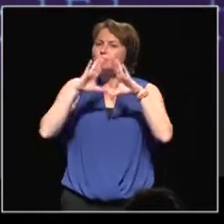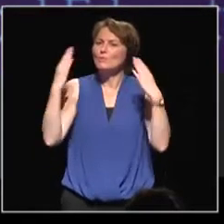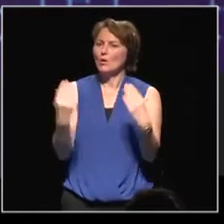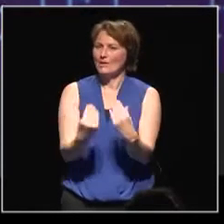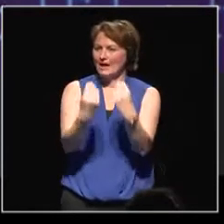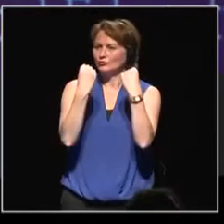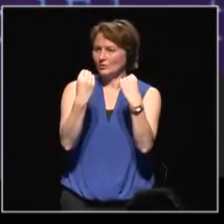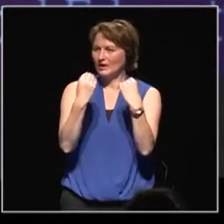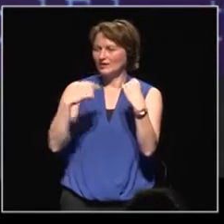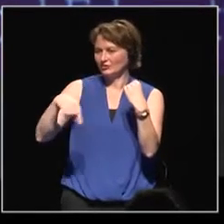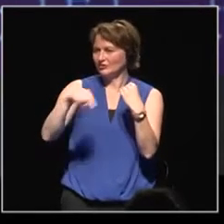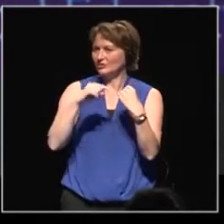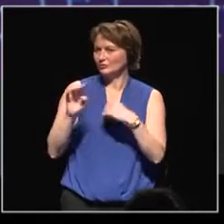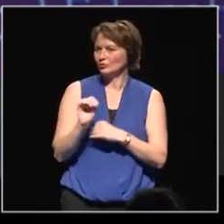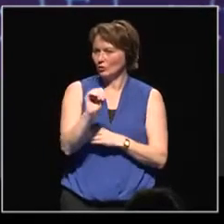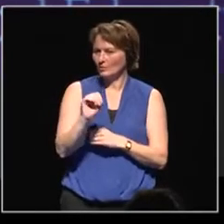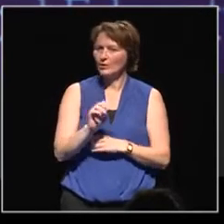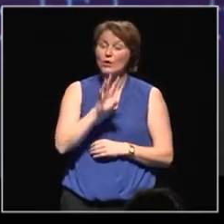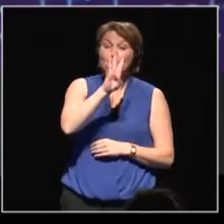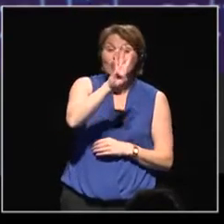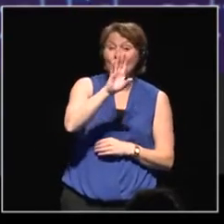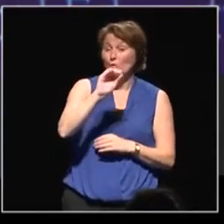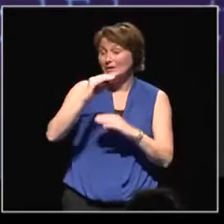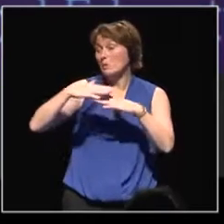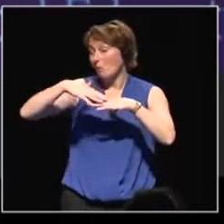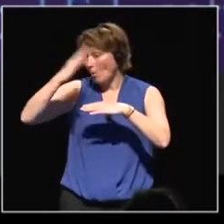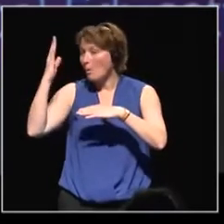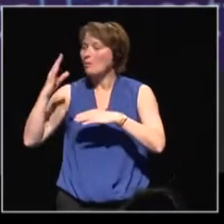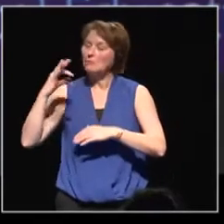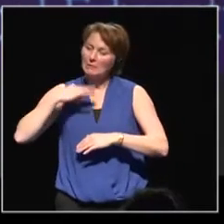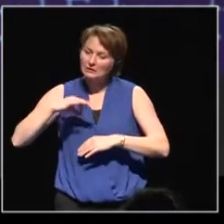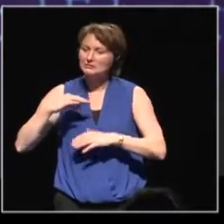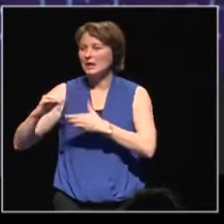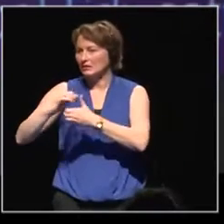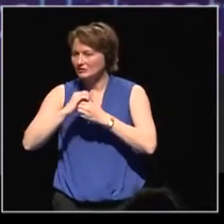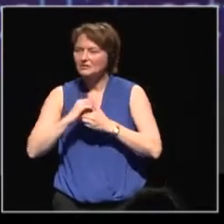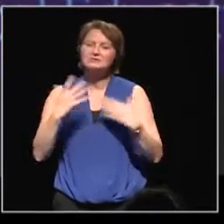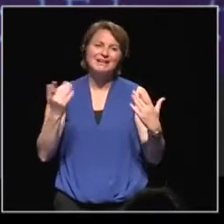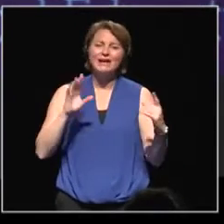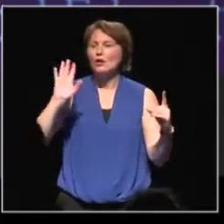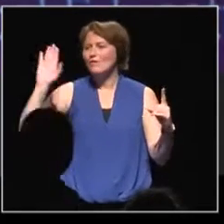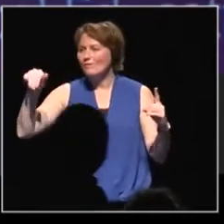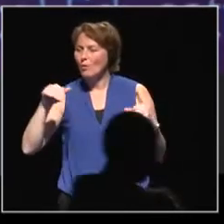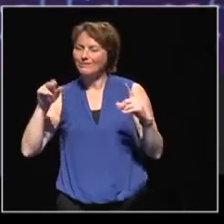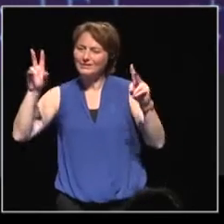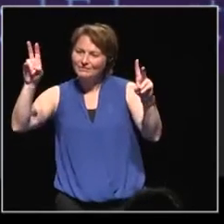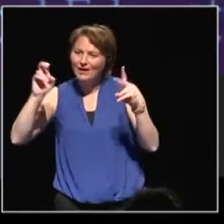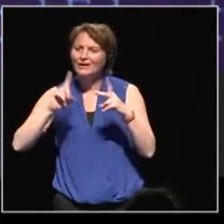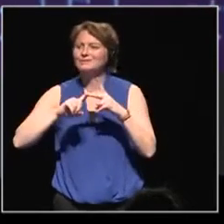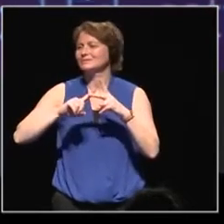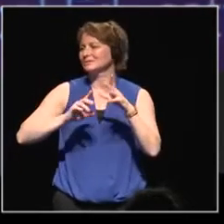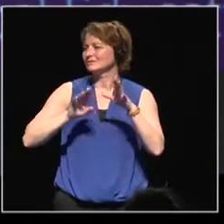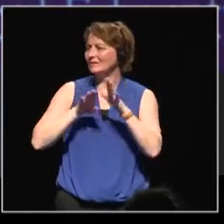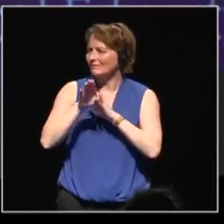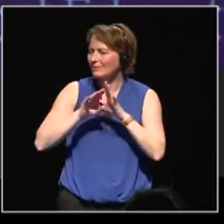together 40 plus ministries and agencies, mainly foreign affairs, development agencies and ministries of education.